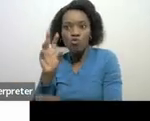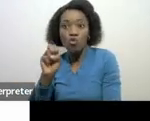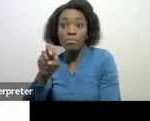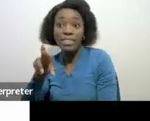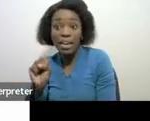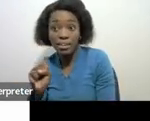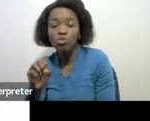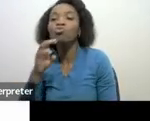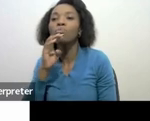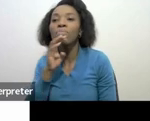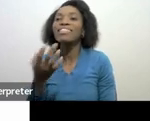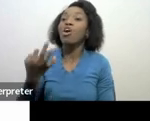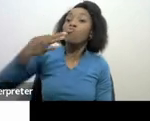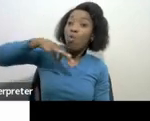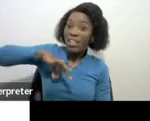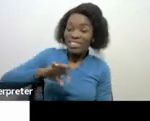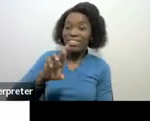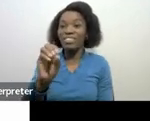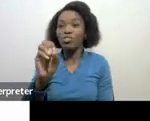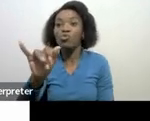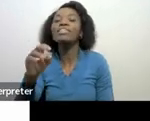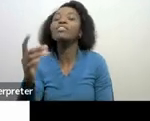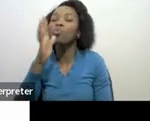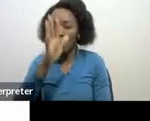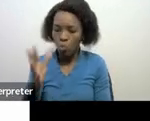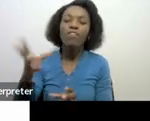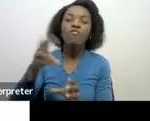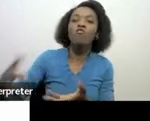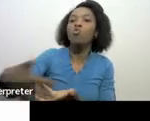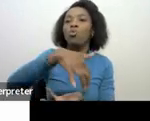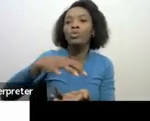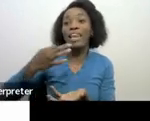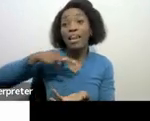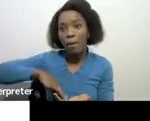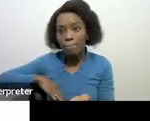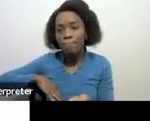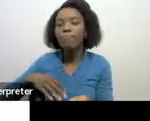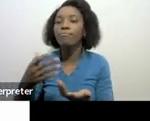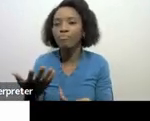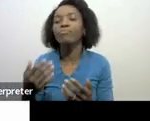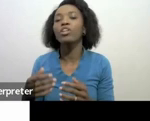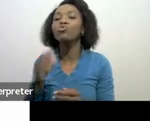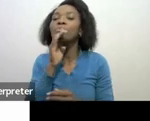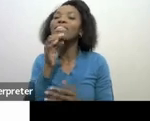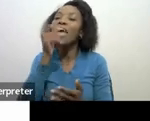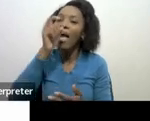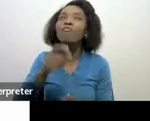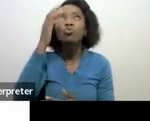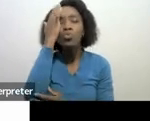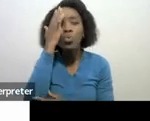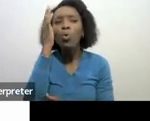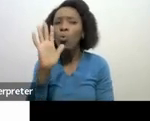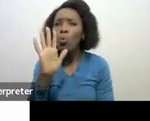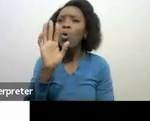they are Republic of South African sources it it is necessary to establish where the true source of royalty is